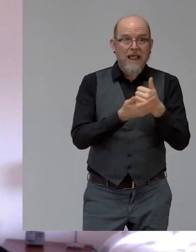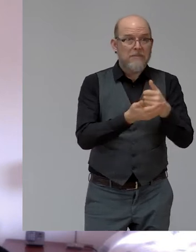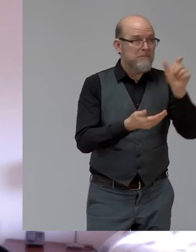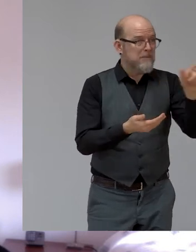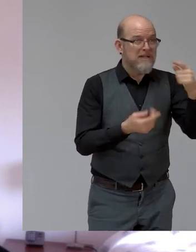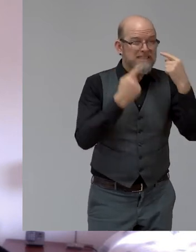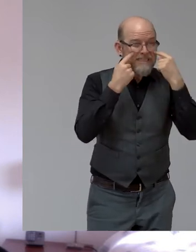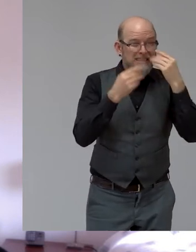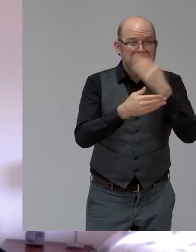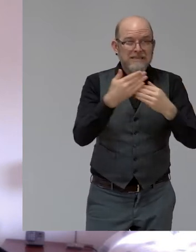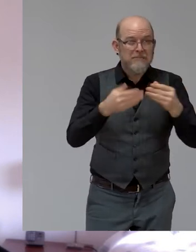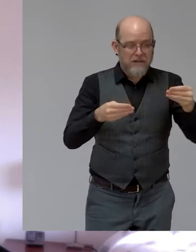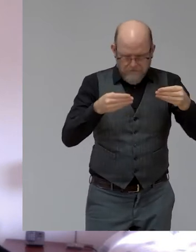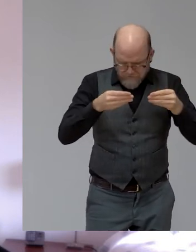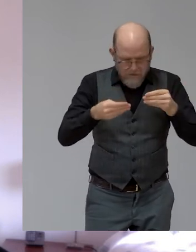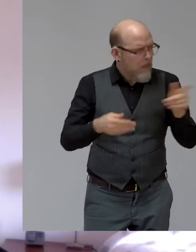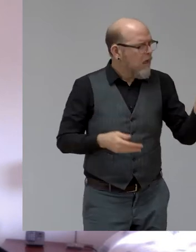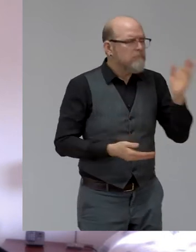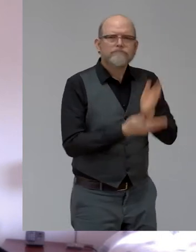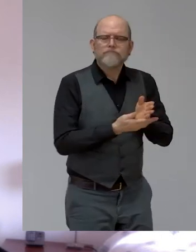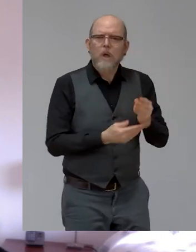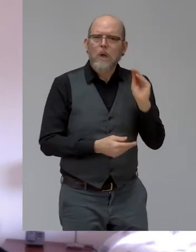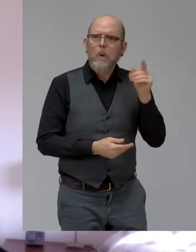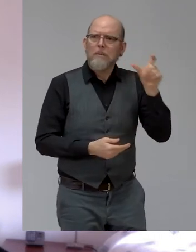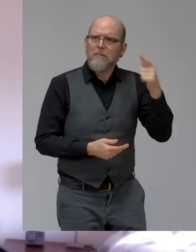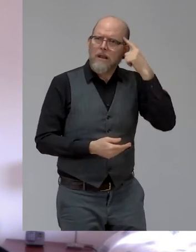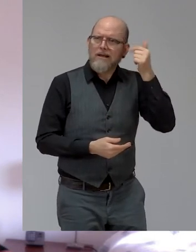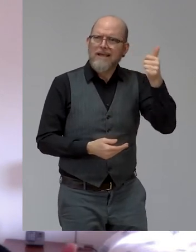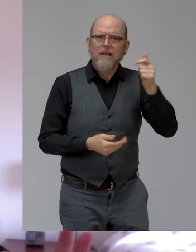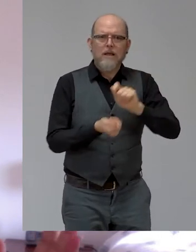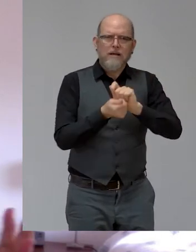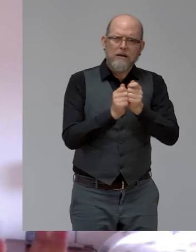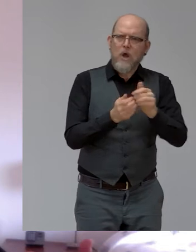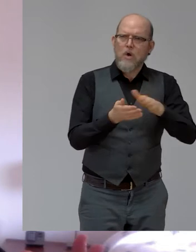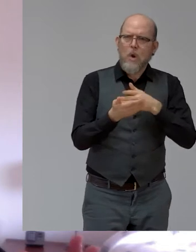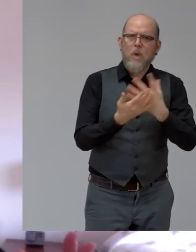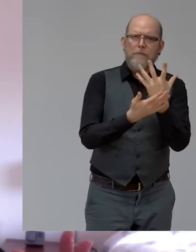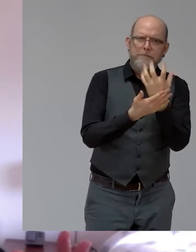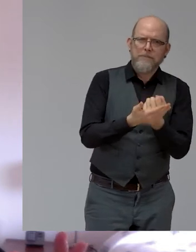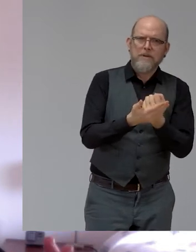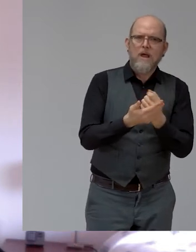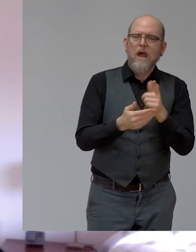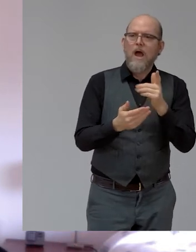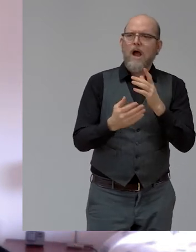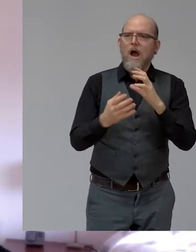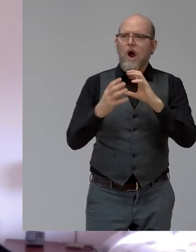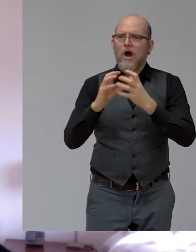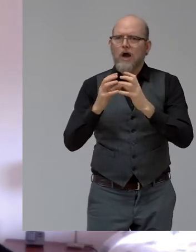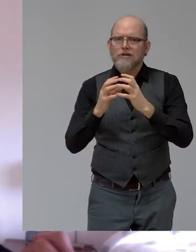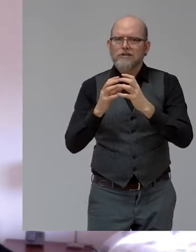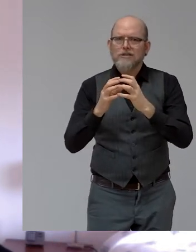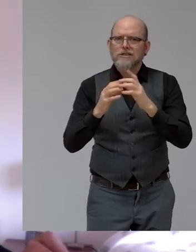that's a great idea. And so we went with green and with orange. And so we said, people who've got visual difficulties,